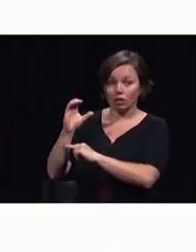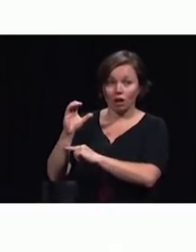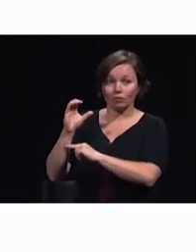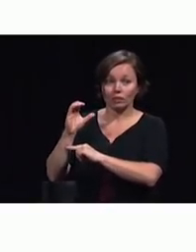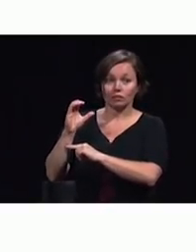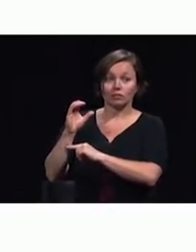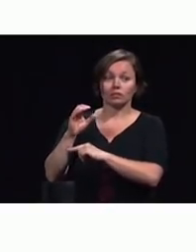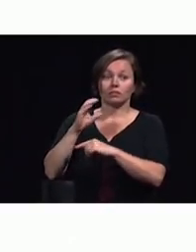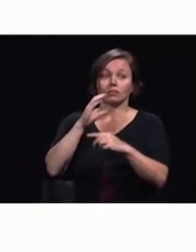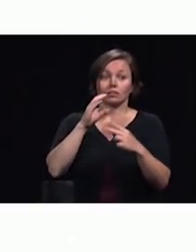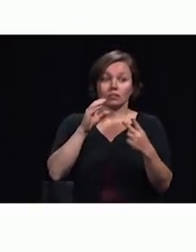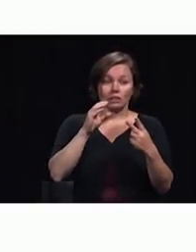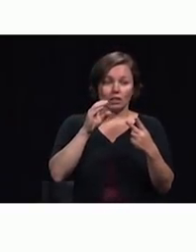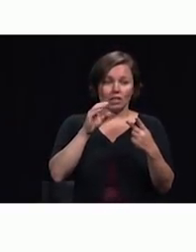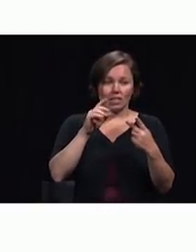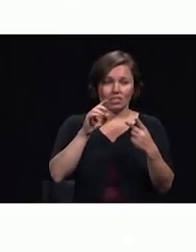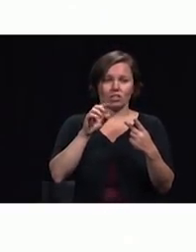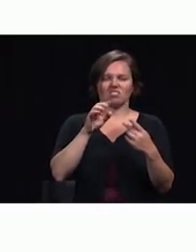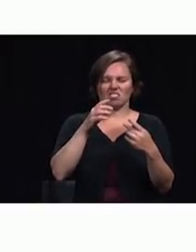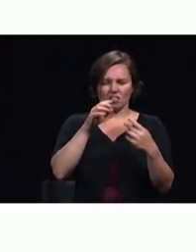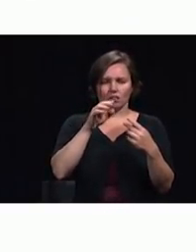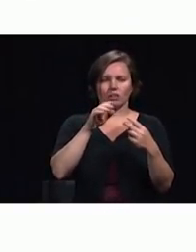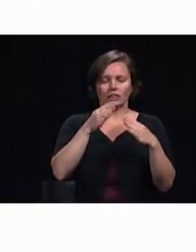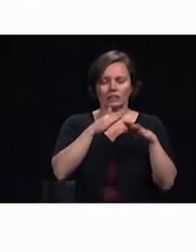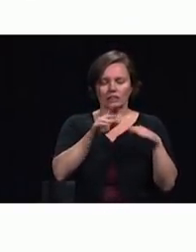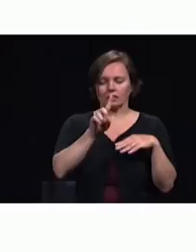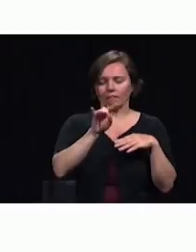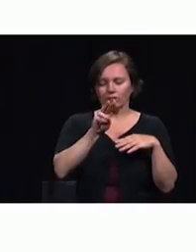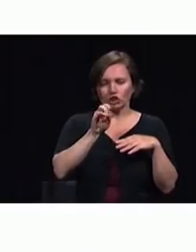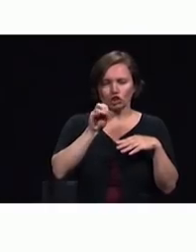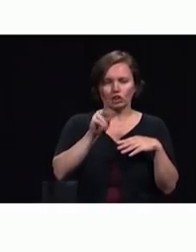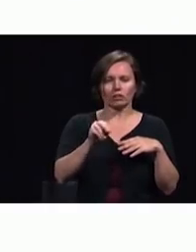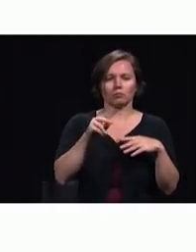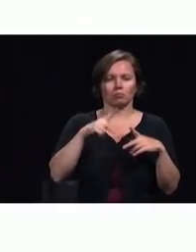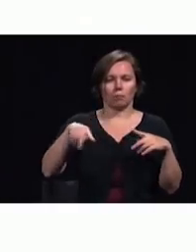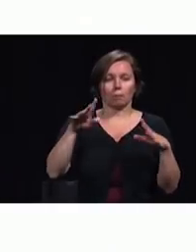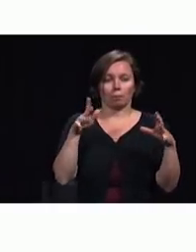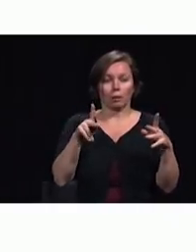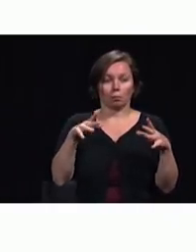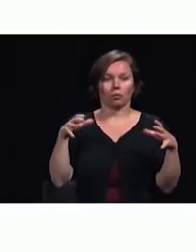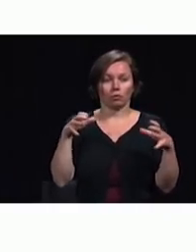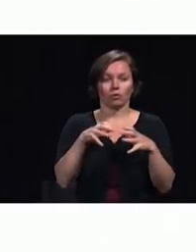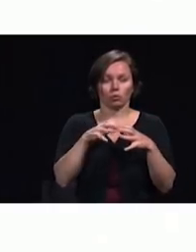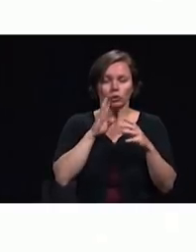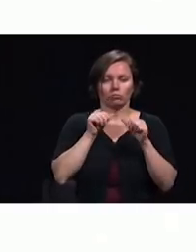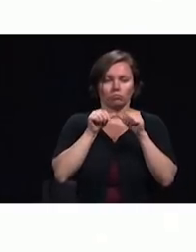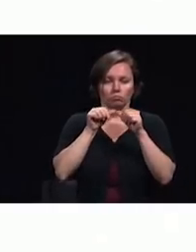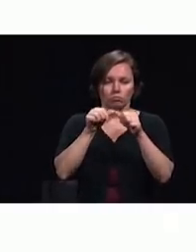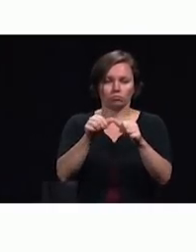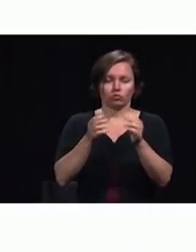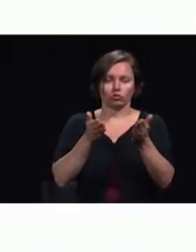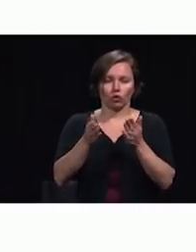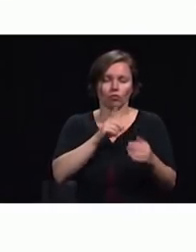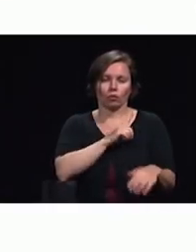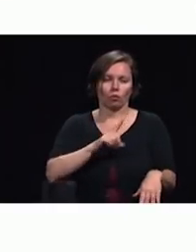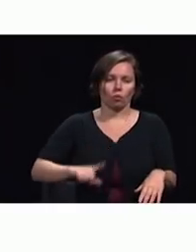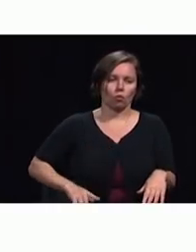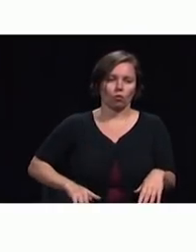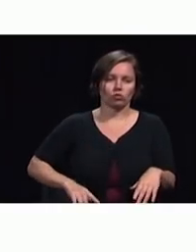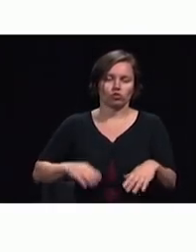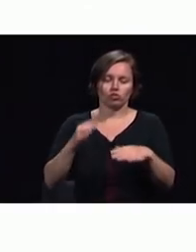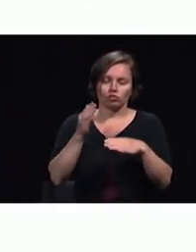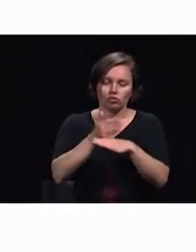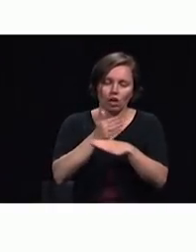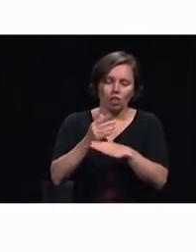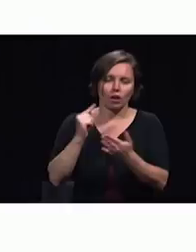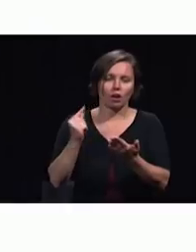peace and happiness and then his people we can continue serving the Lord and sharing the message that he wants to share to these people in